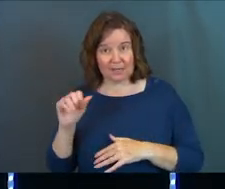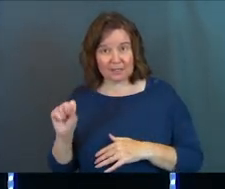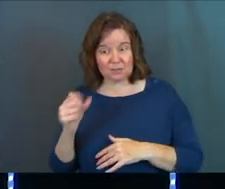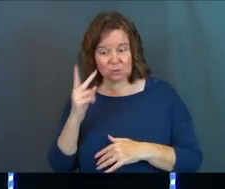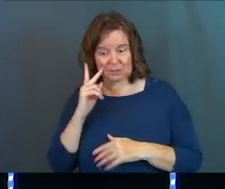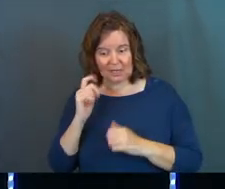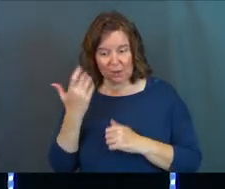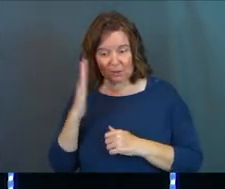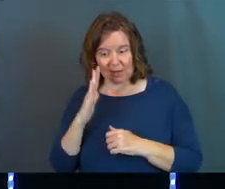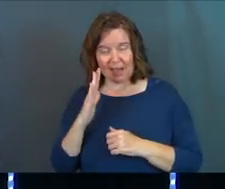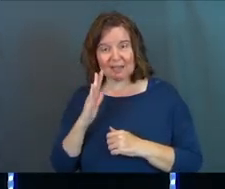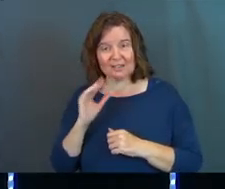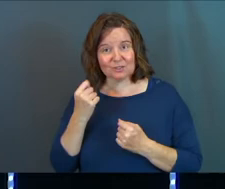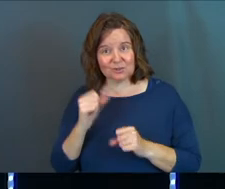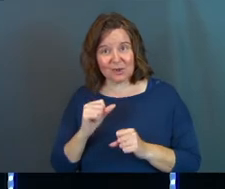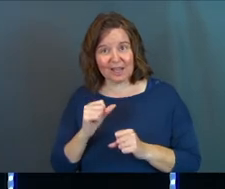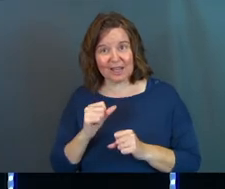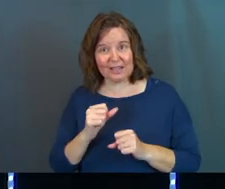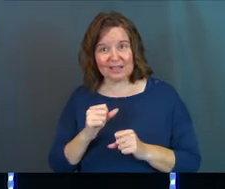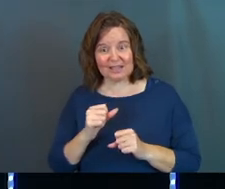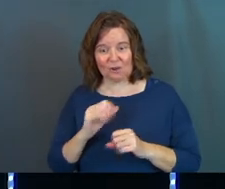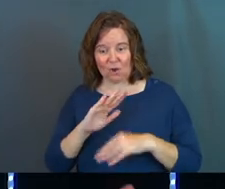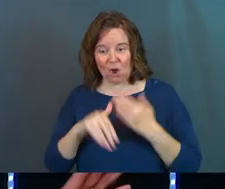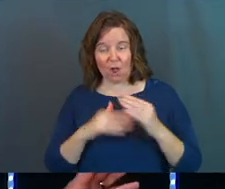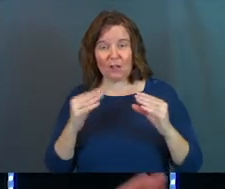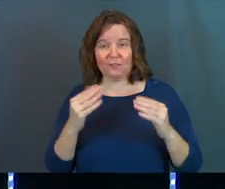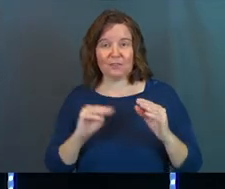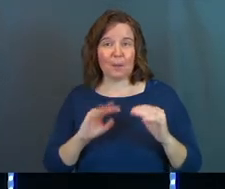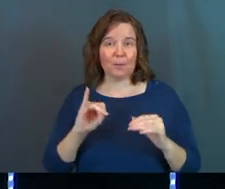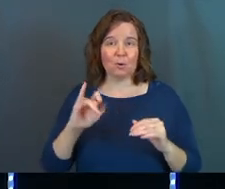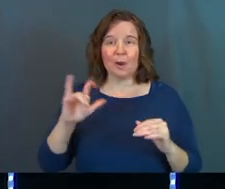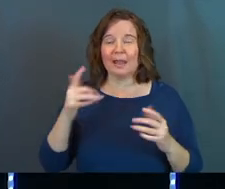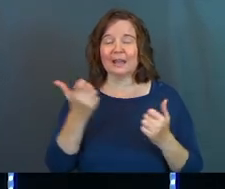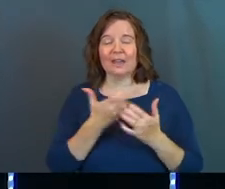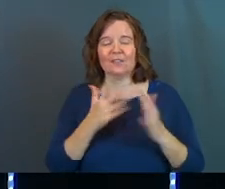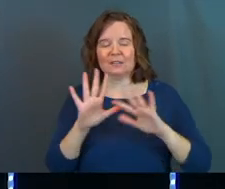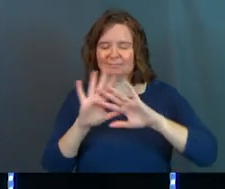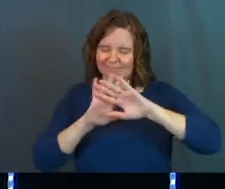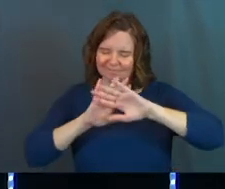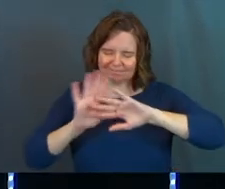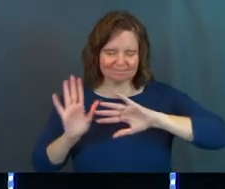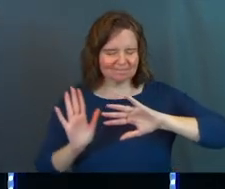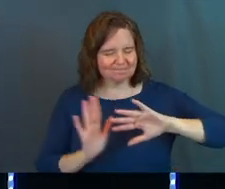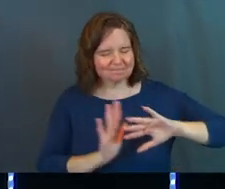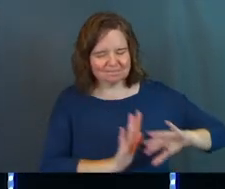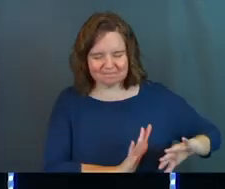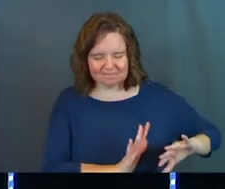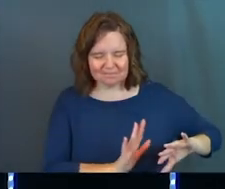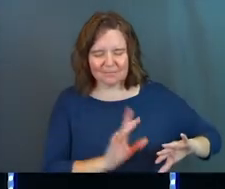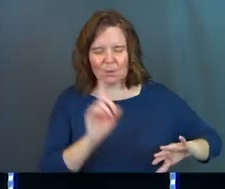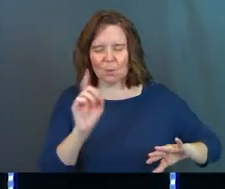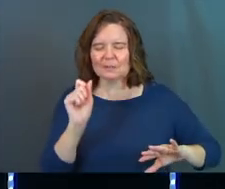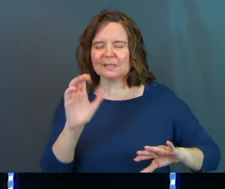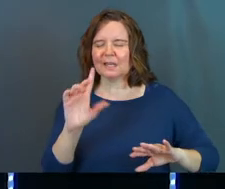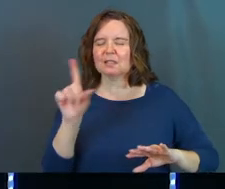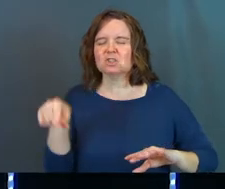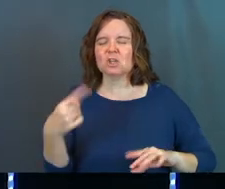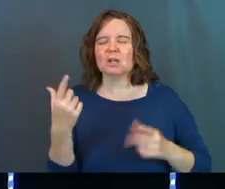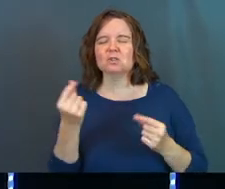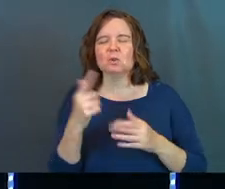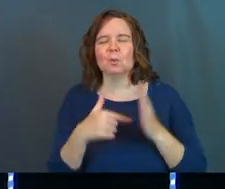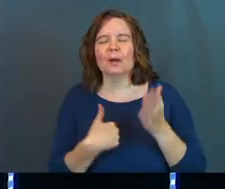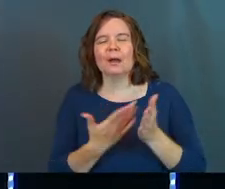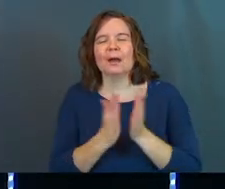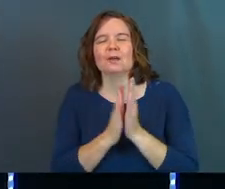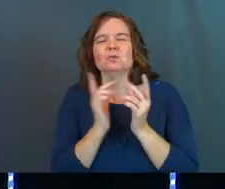Do you see how God is trying to slice through all the morality and everything and say, Just for one second, do what I tell you to do.